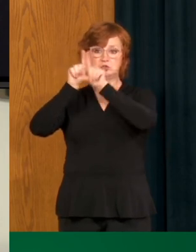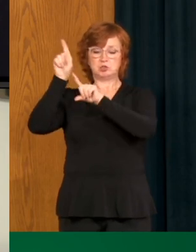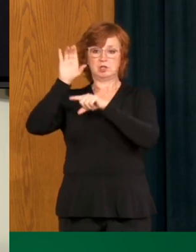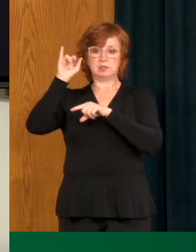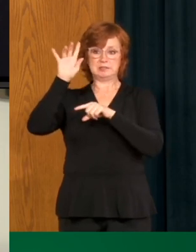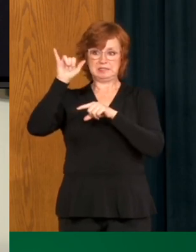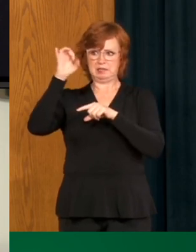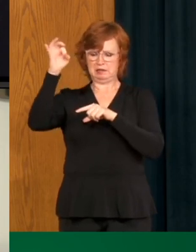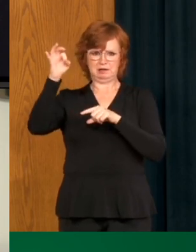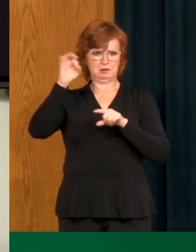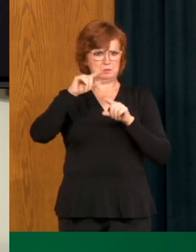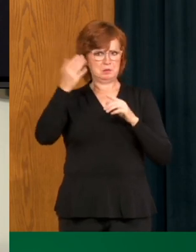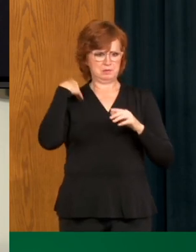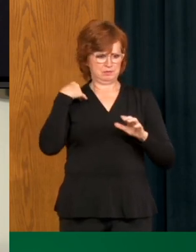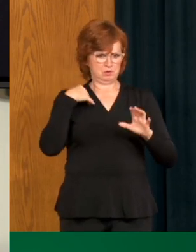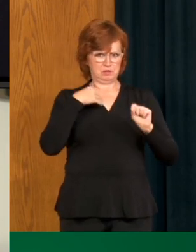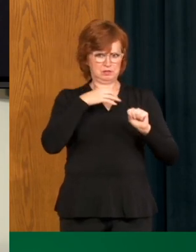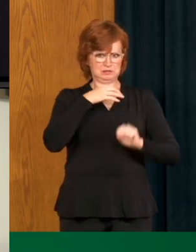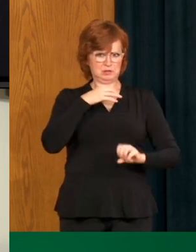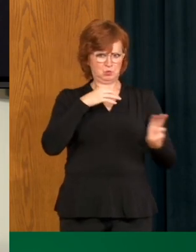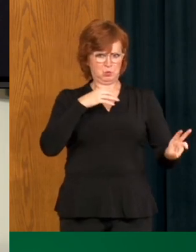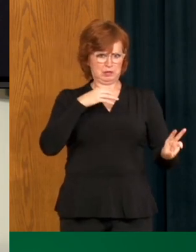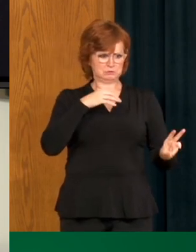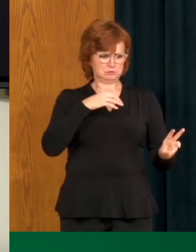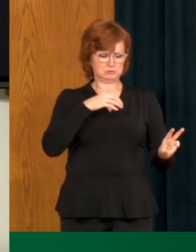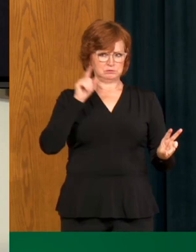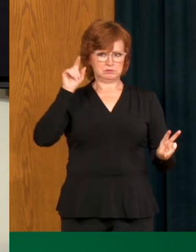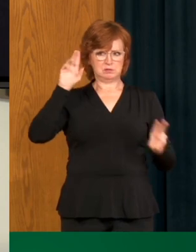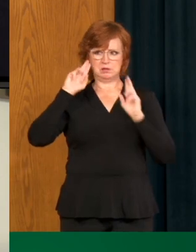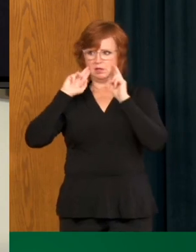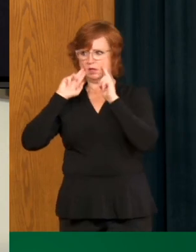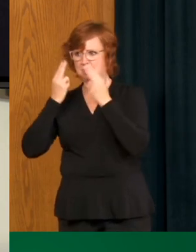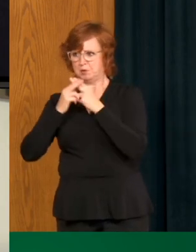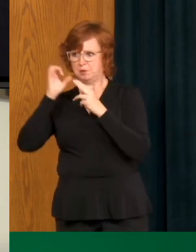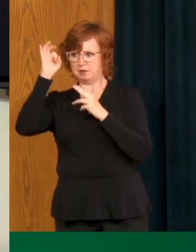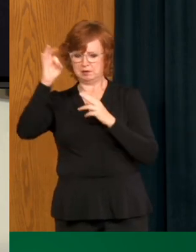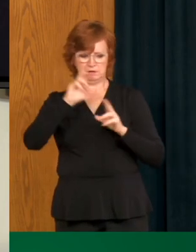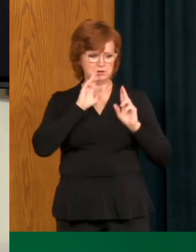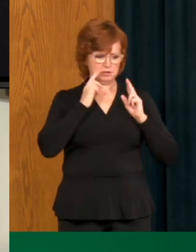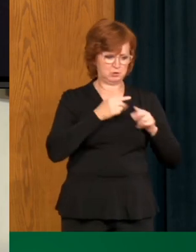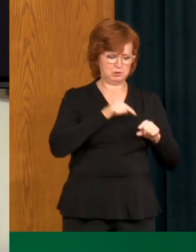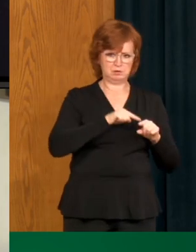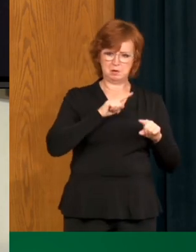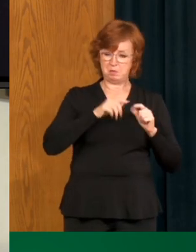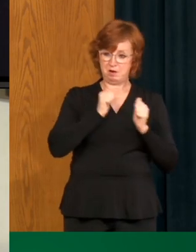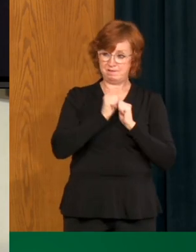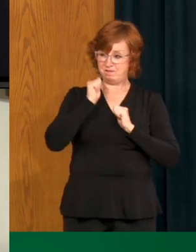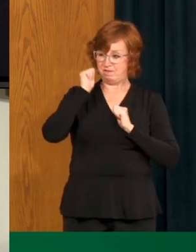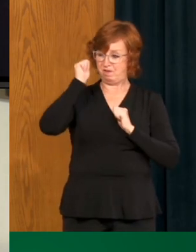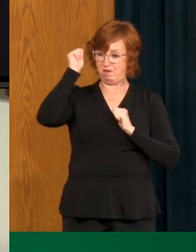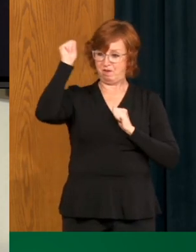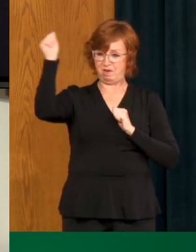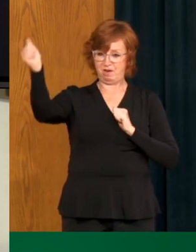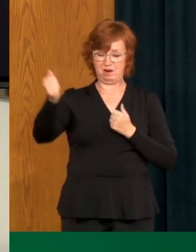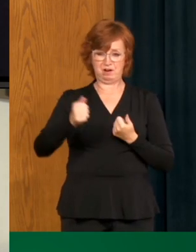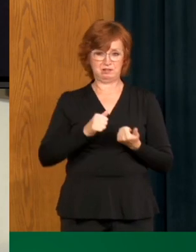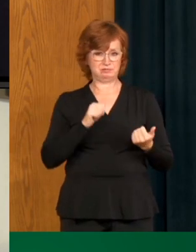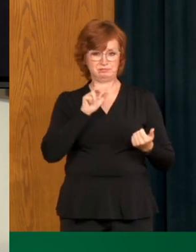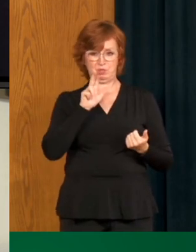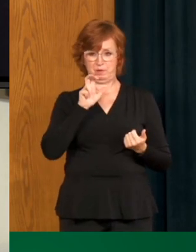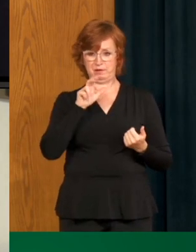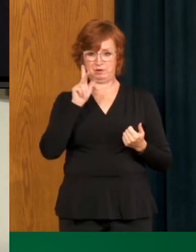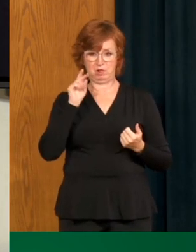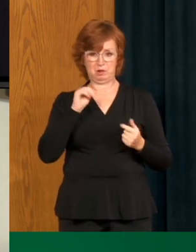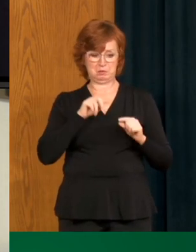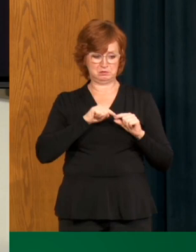Is there continued travel between these communal living settings? Is that responsible for the outbreak, or are these unrelated